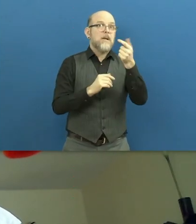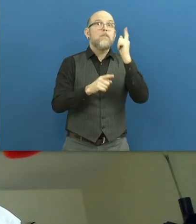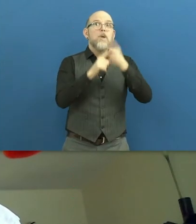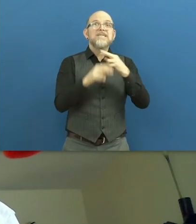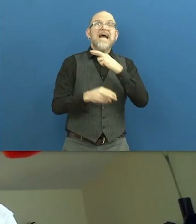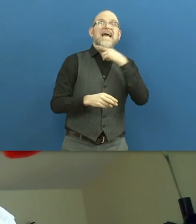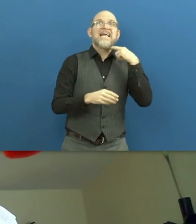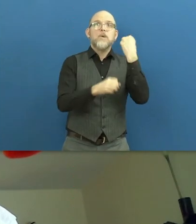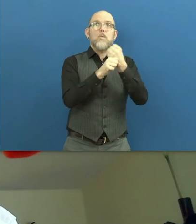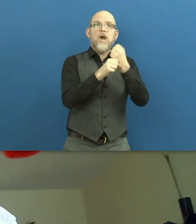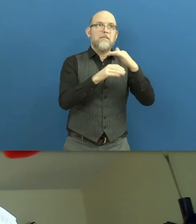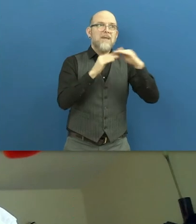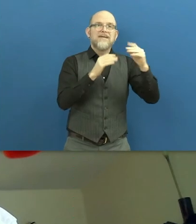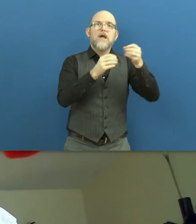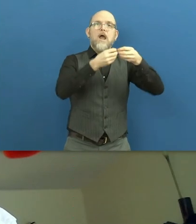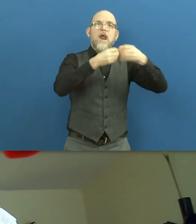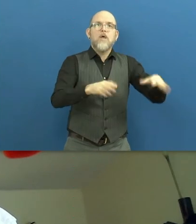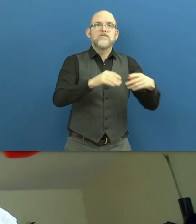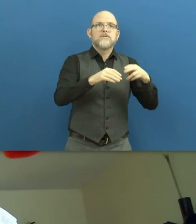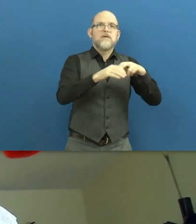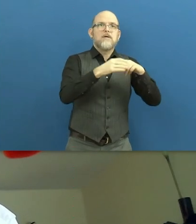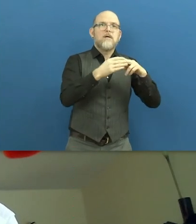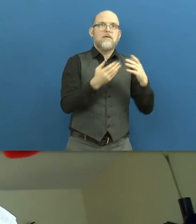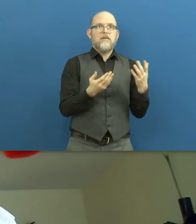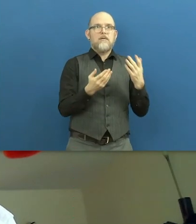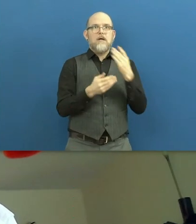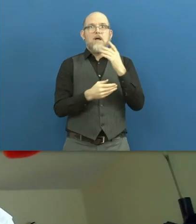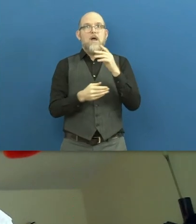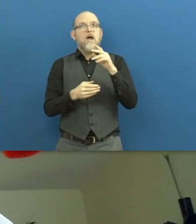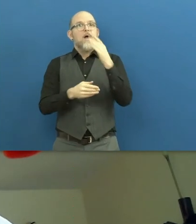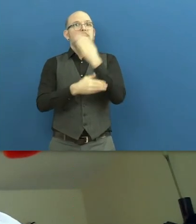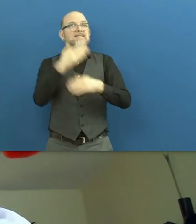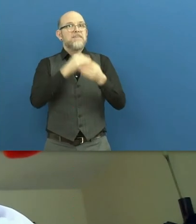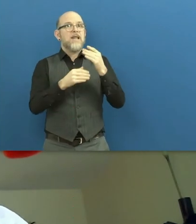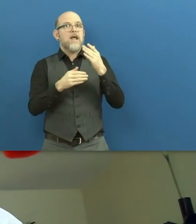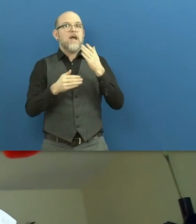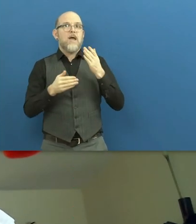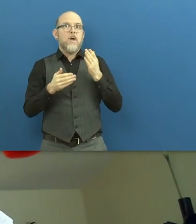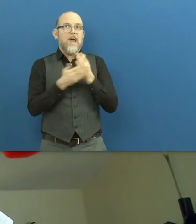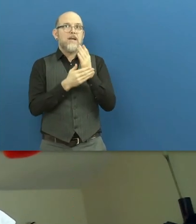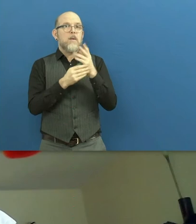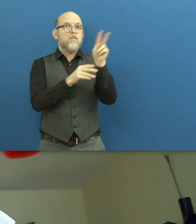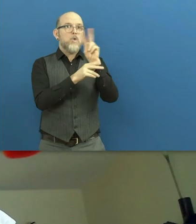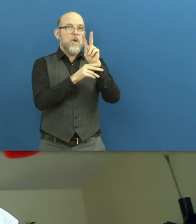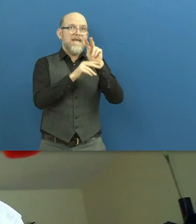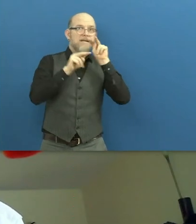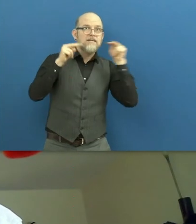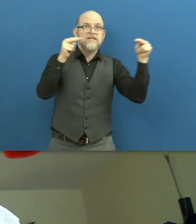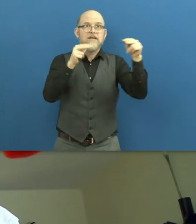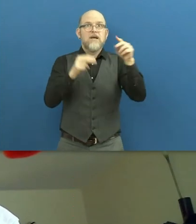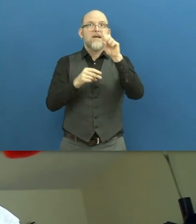The disability rights monitor on COVID-19, a survey undertaken by six organizations, including IDA,